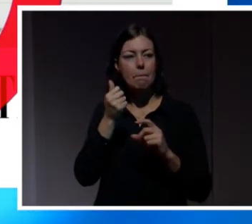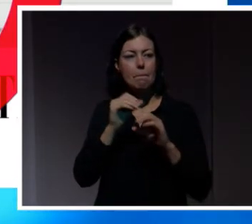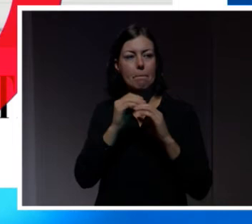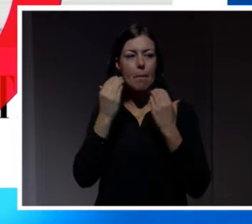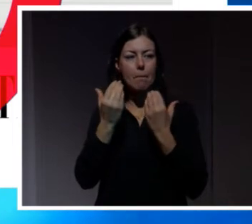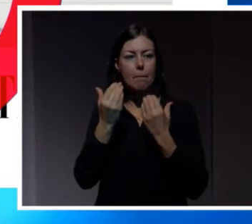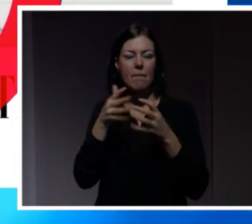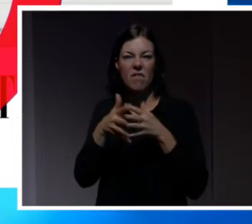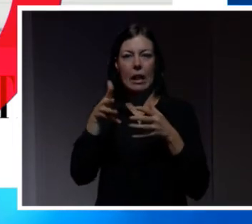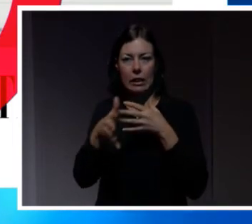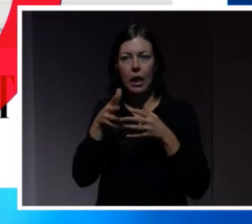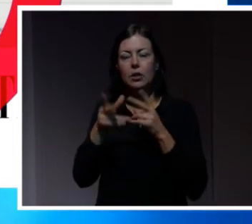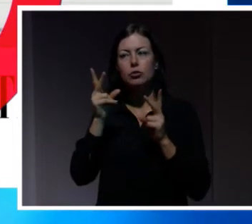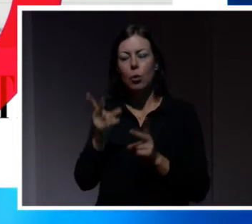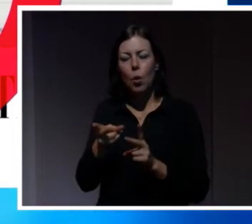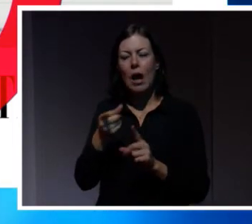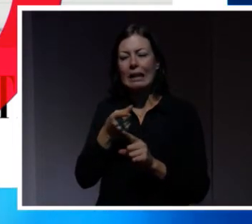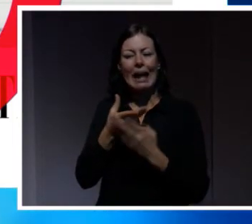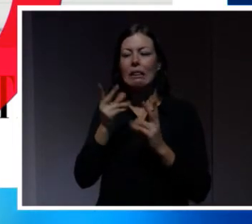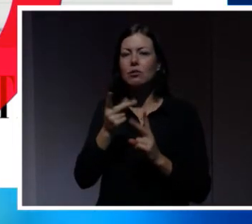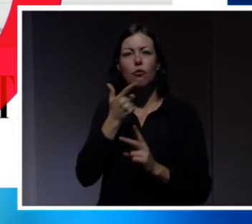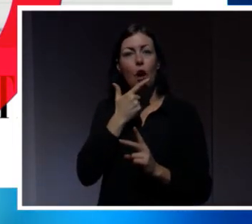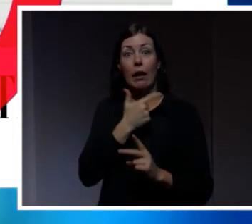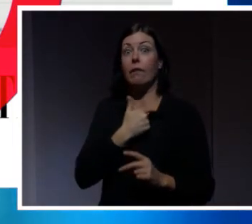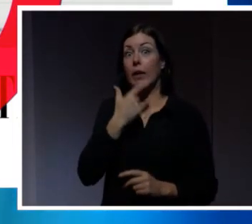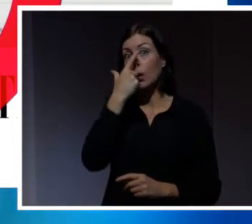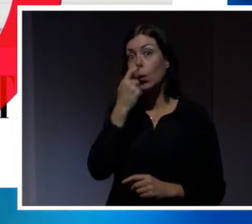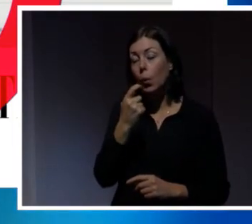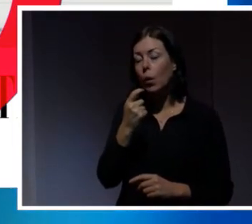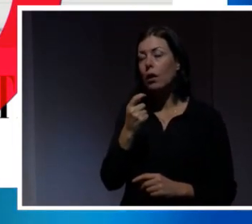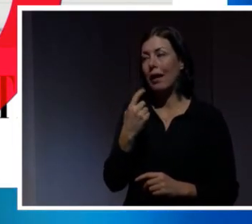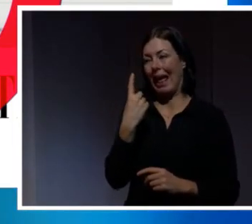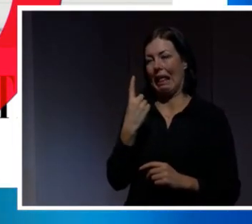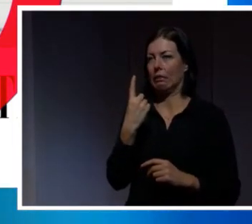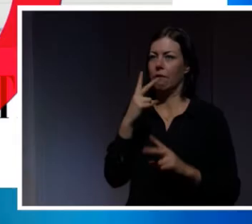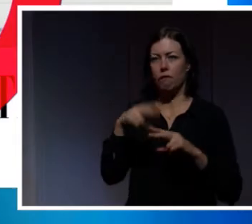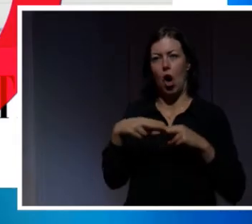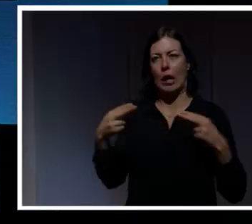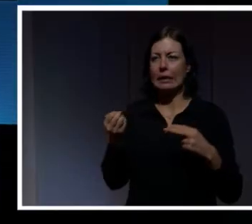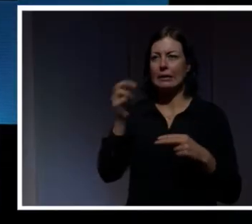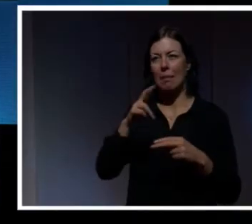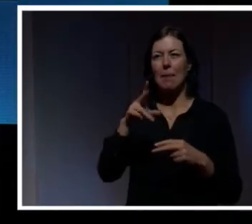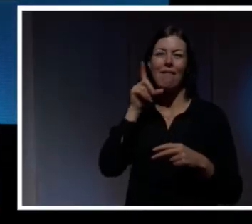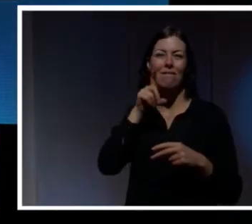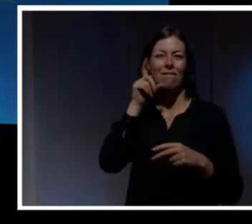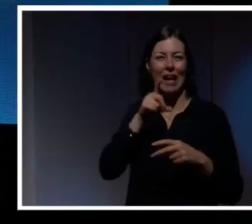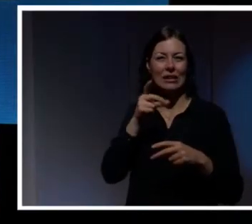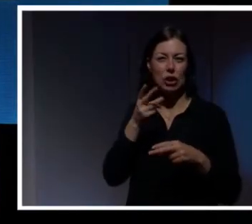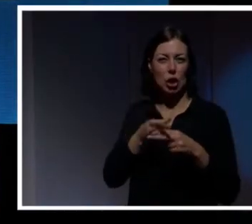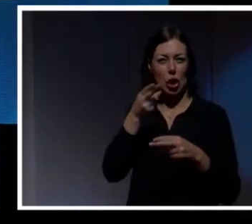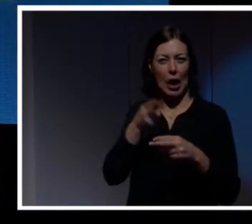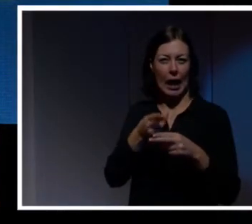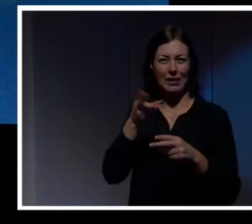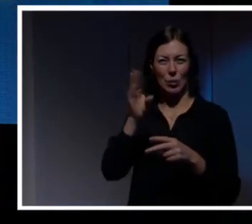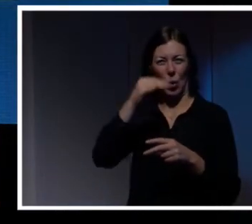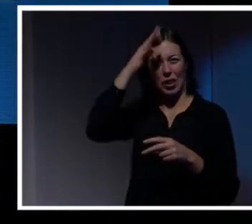the algorithms work, they're not as dangerous as we've been led to believe. One of the classic examples is fake news, which was really big about the